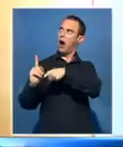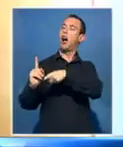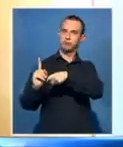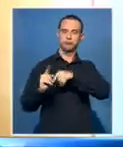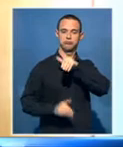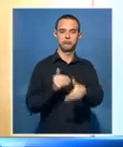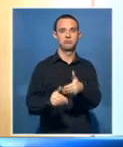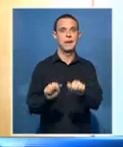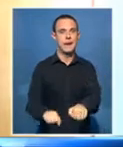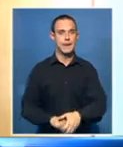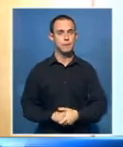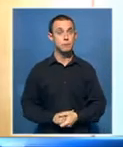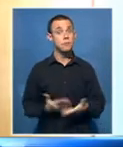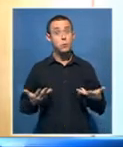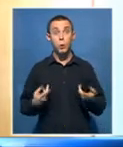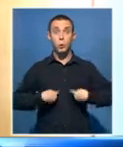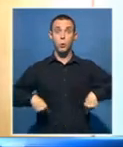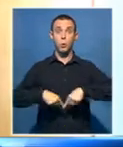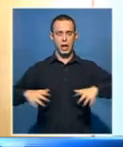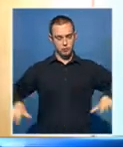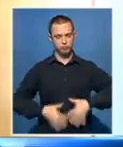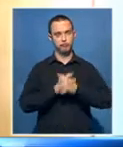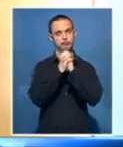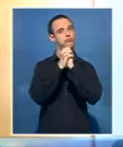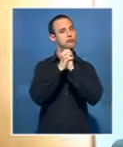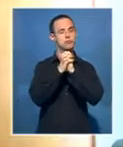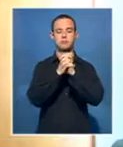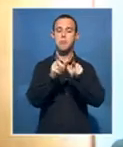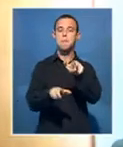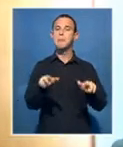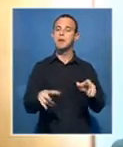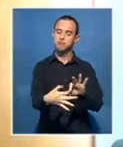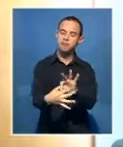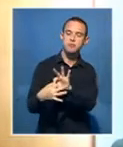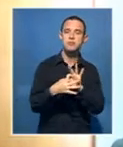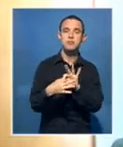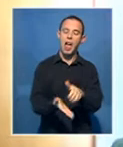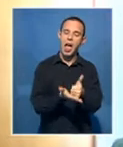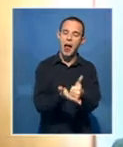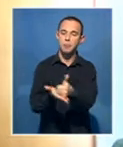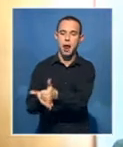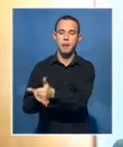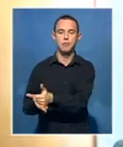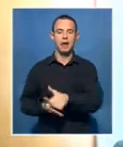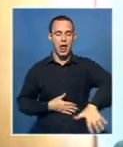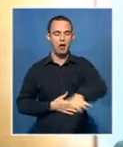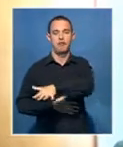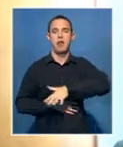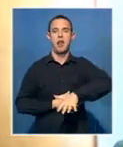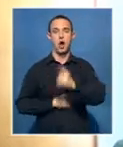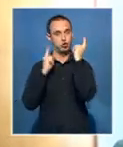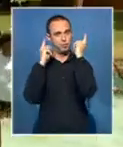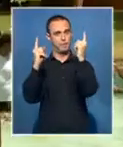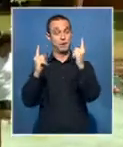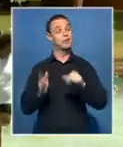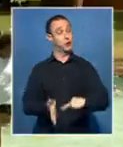gather as people and make a difference in the lives of everybody in this district. And that's what is